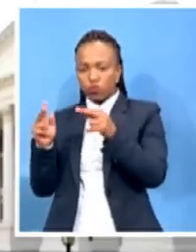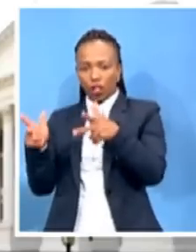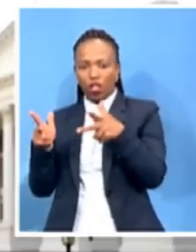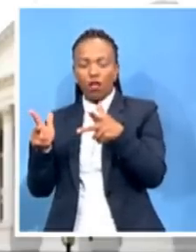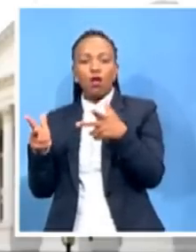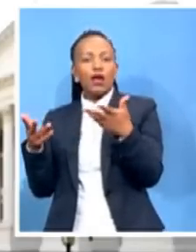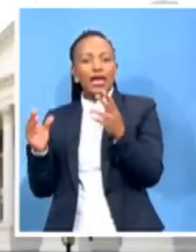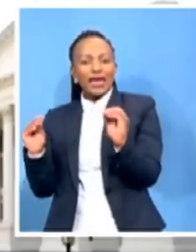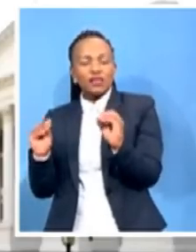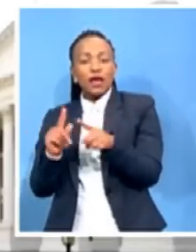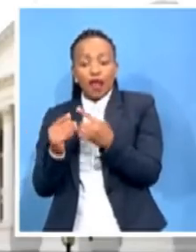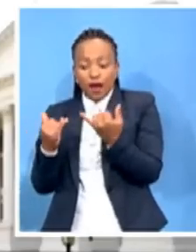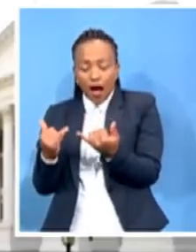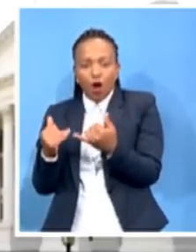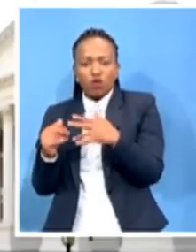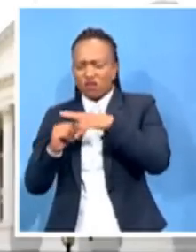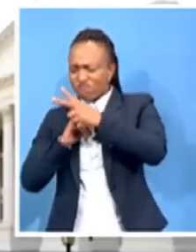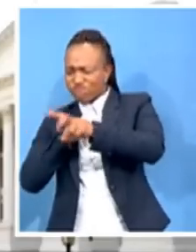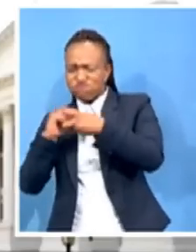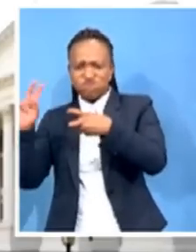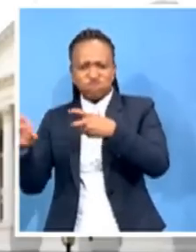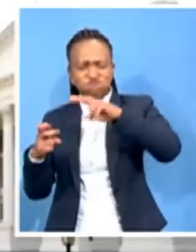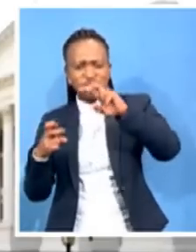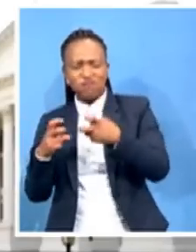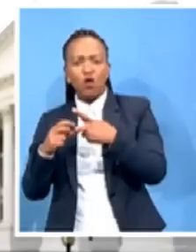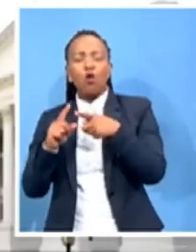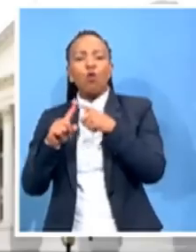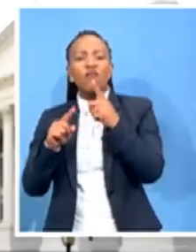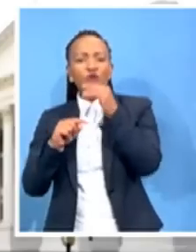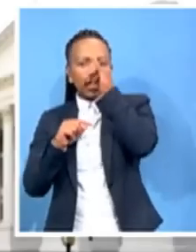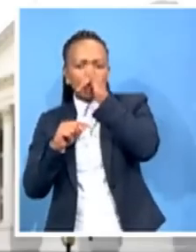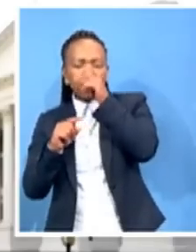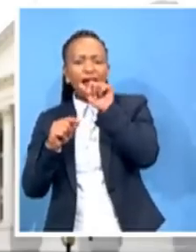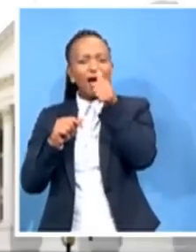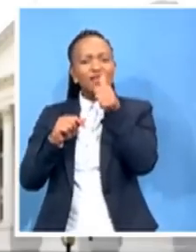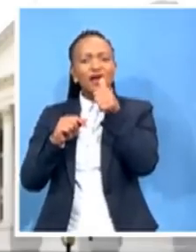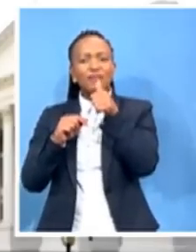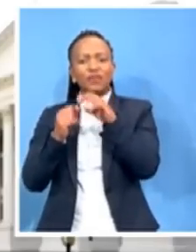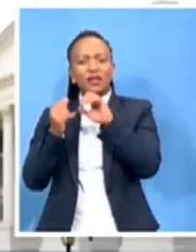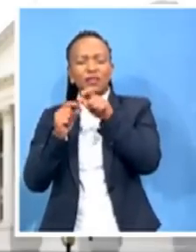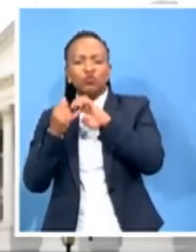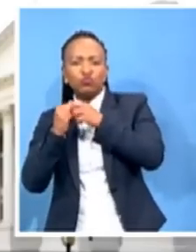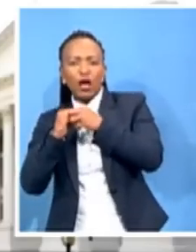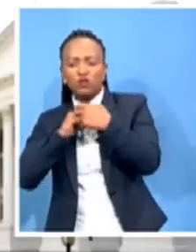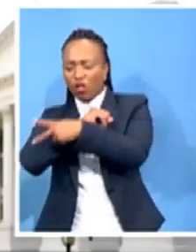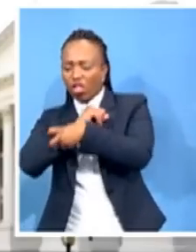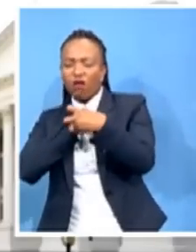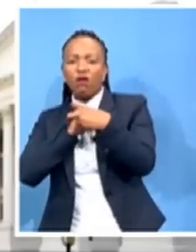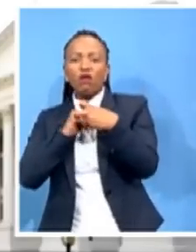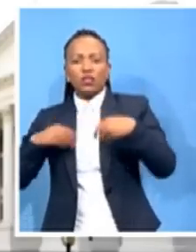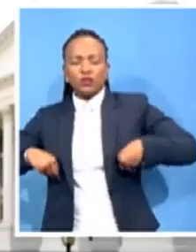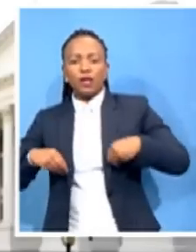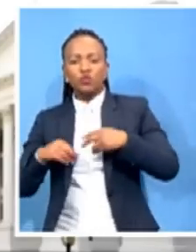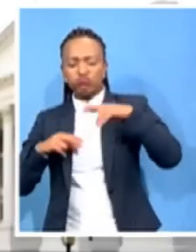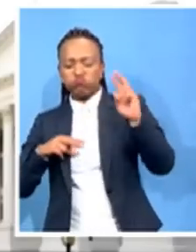for criminals and zamazamas and everybody to destroy the infrastructure of government. And therefore, the person